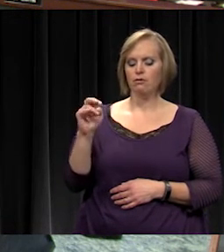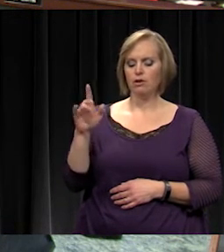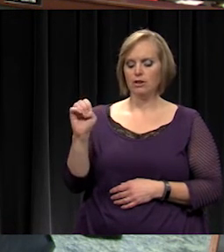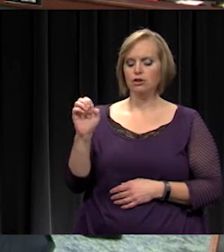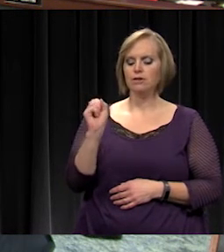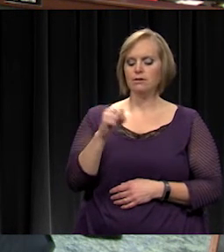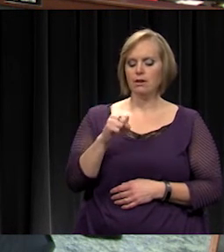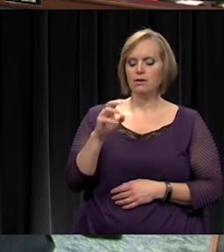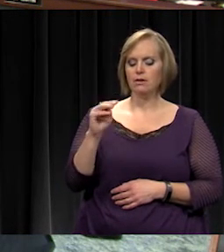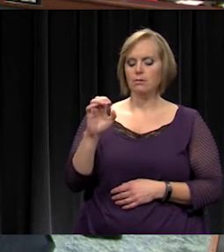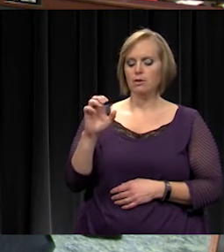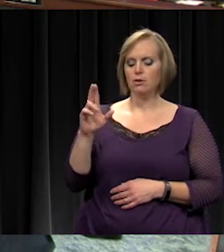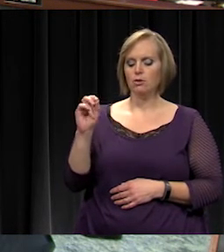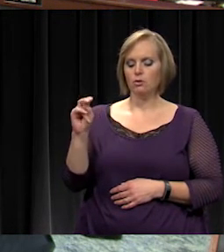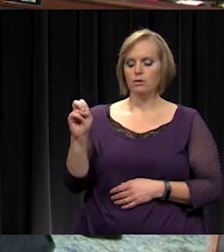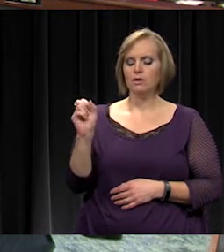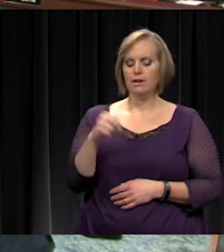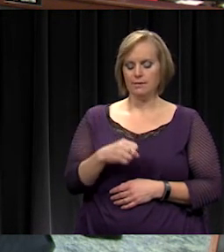McCune. Yes.